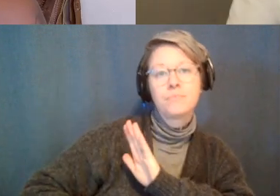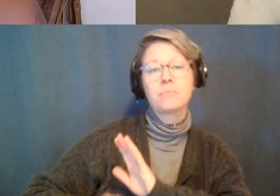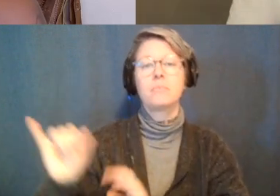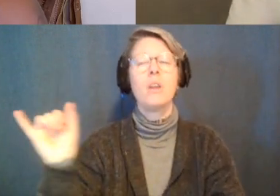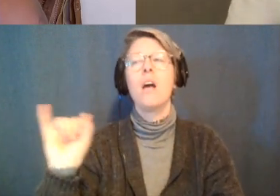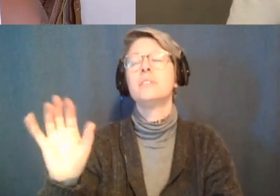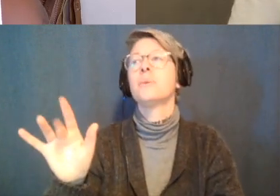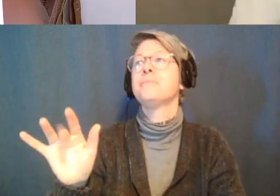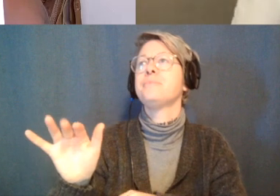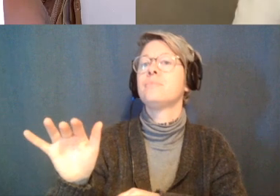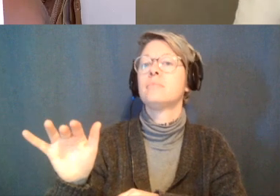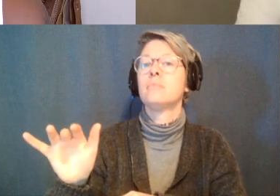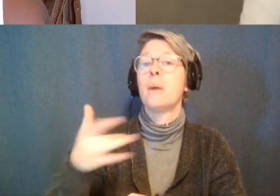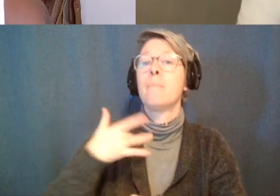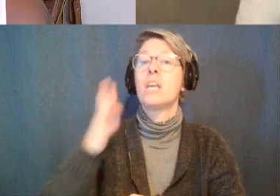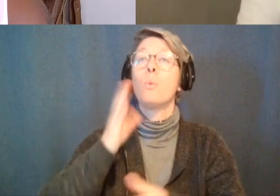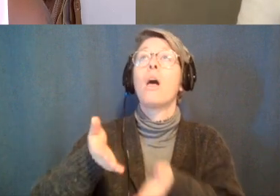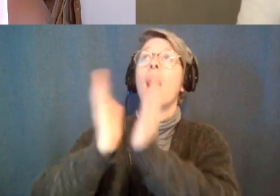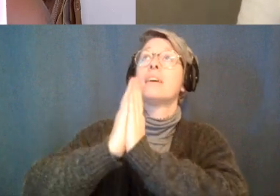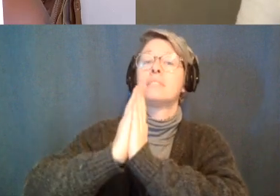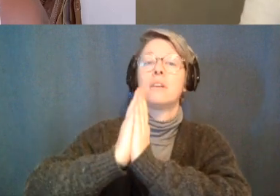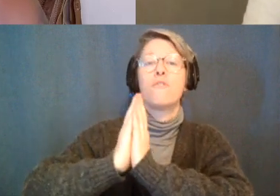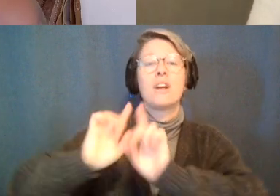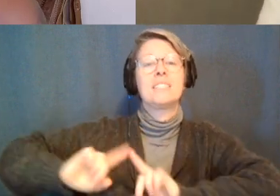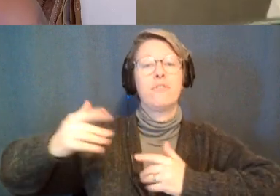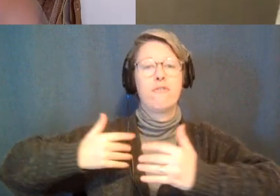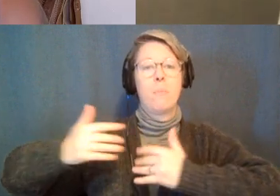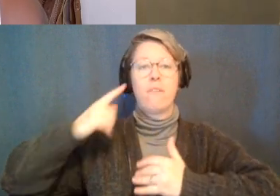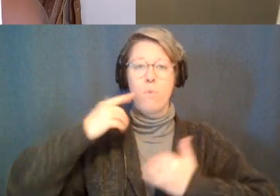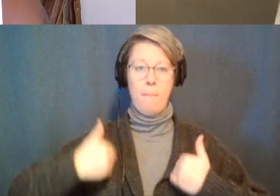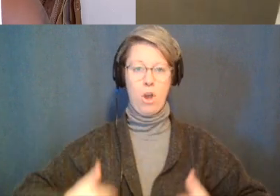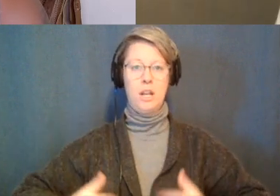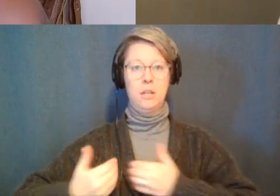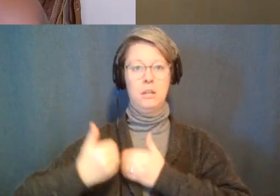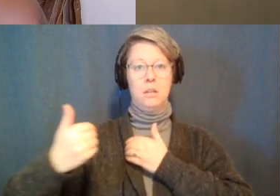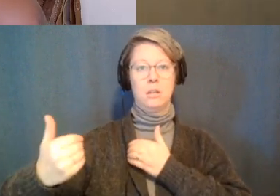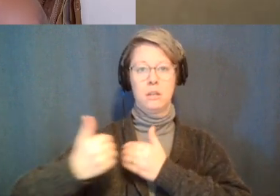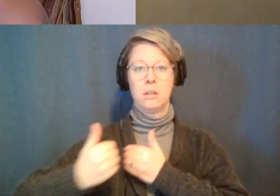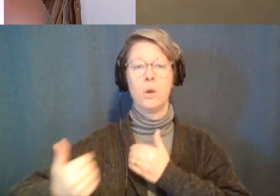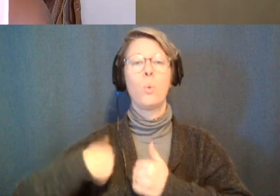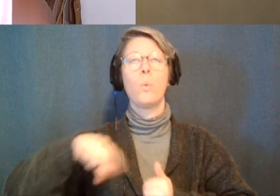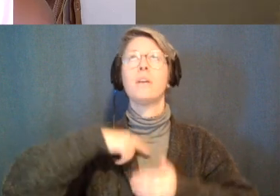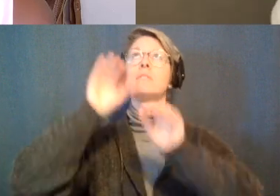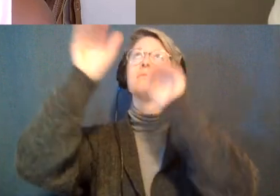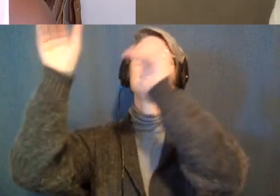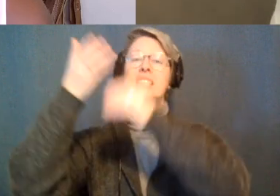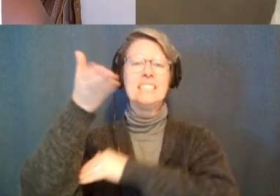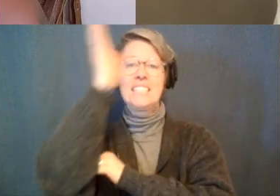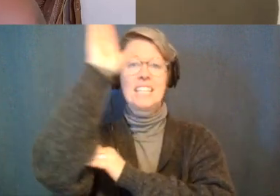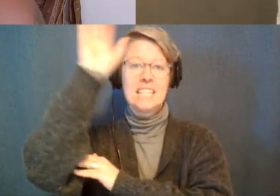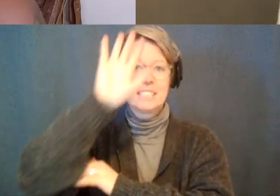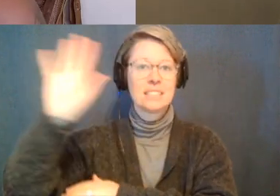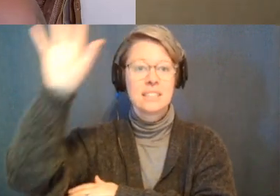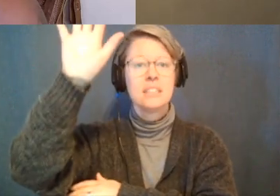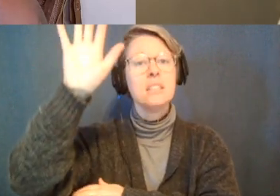you call in a different vibration for your body this is why we do meditations to certain deities when i'm with my teacher and in my lineage of